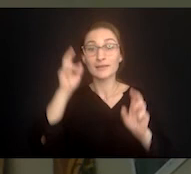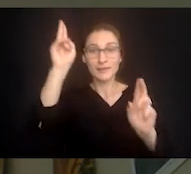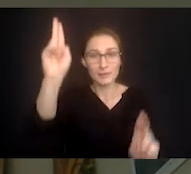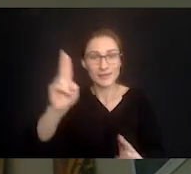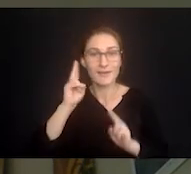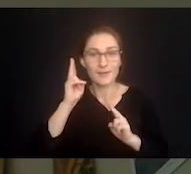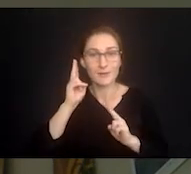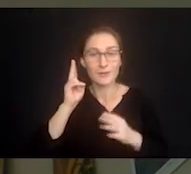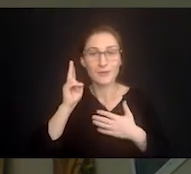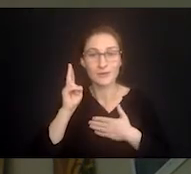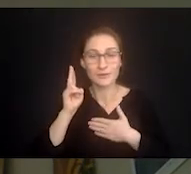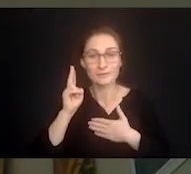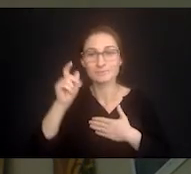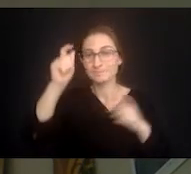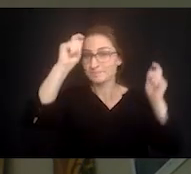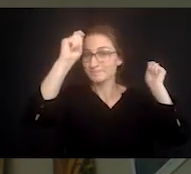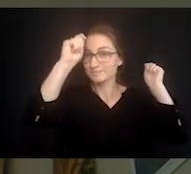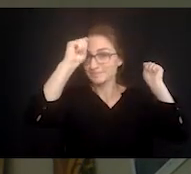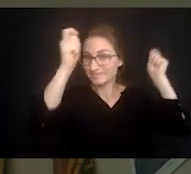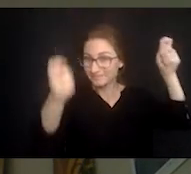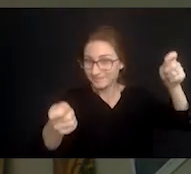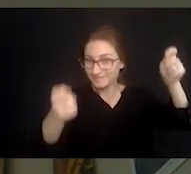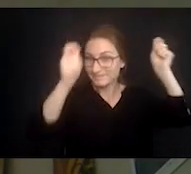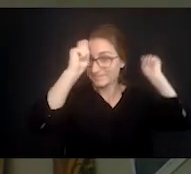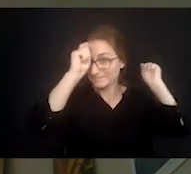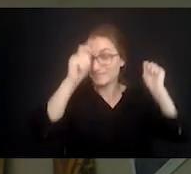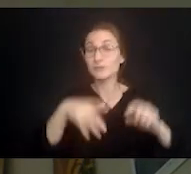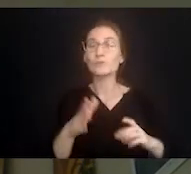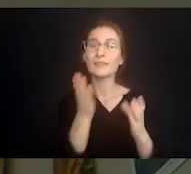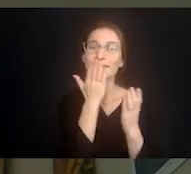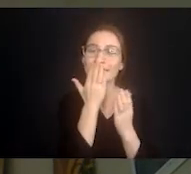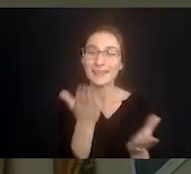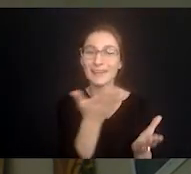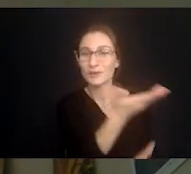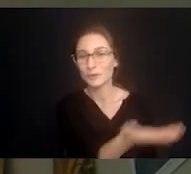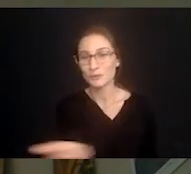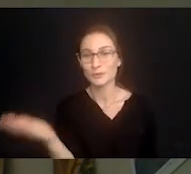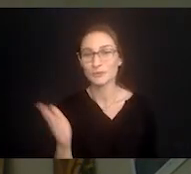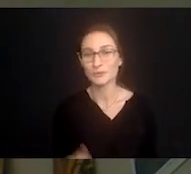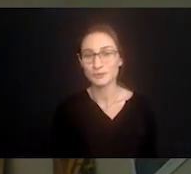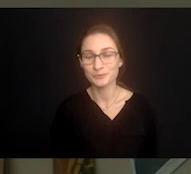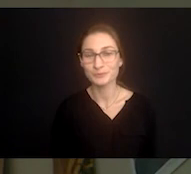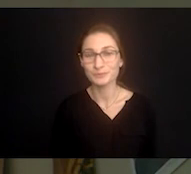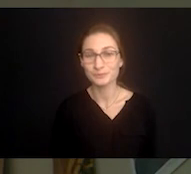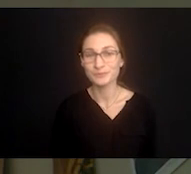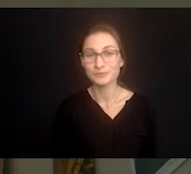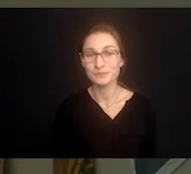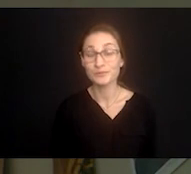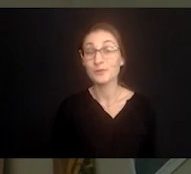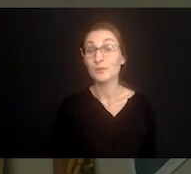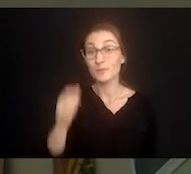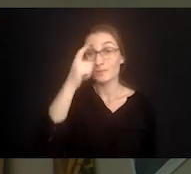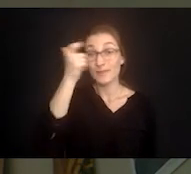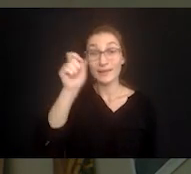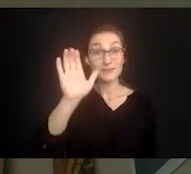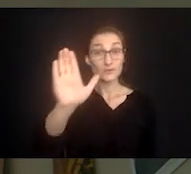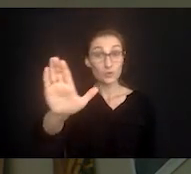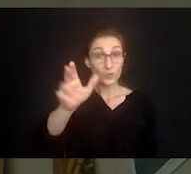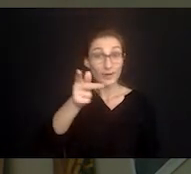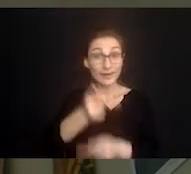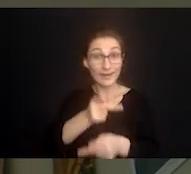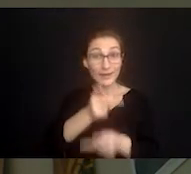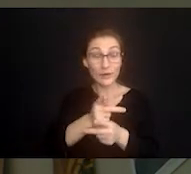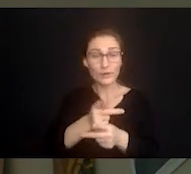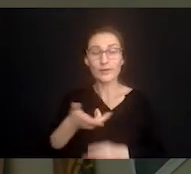honor of thanking you for them thank of your care